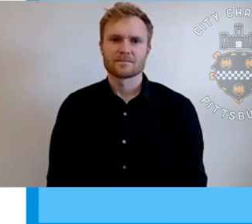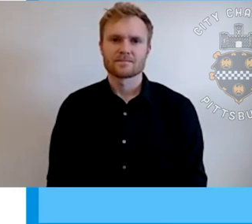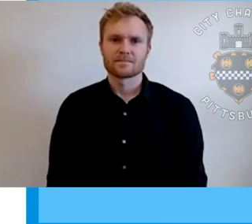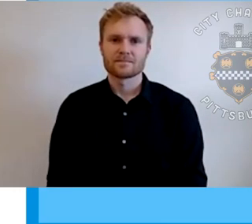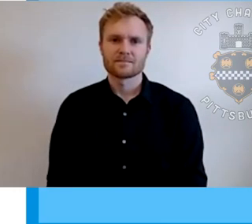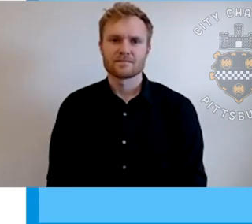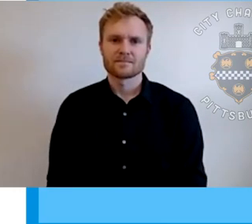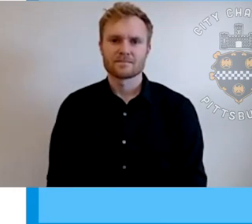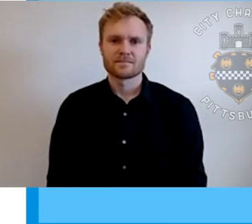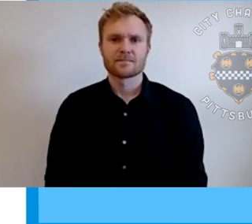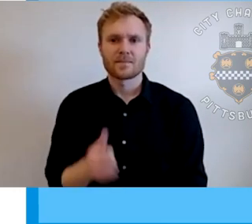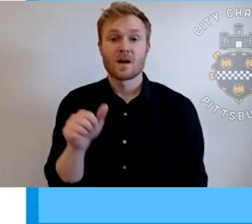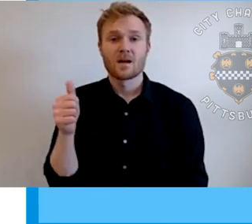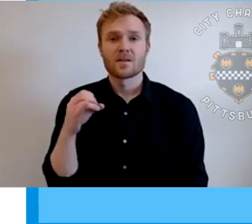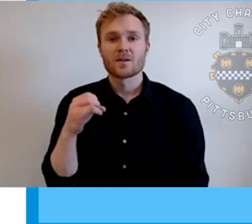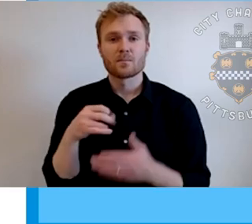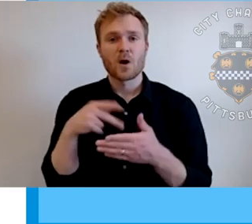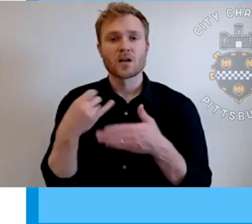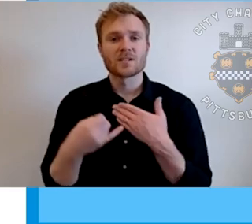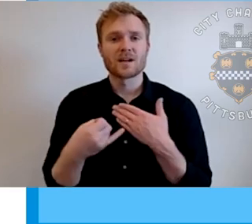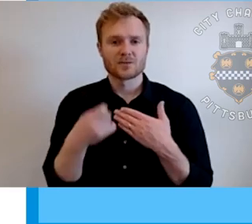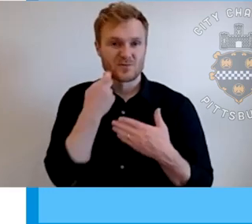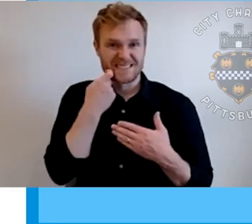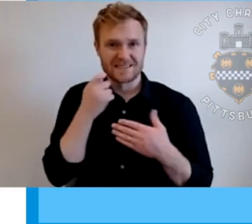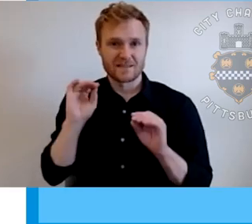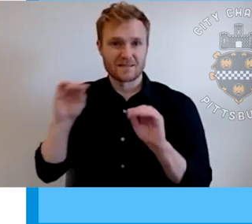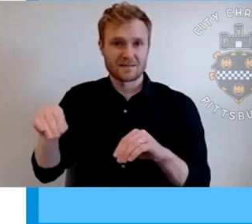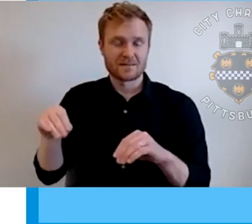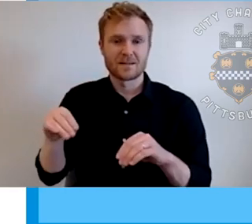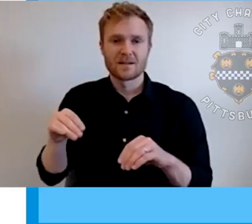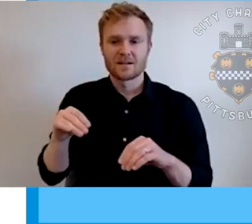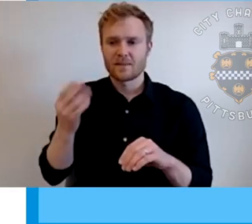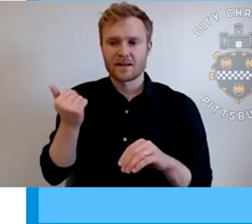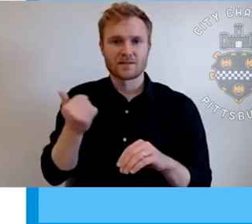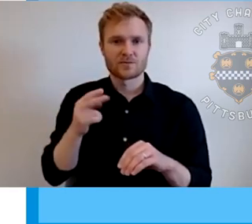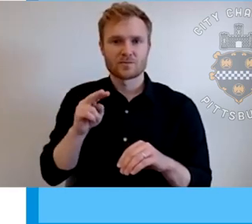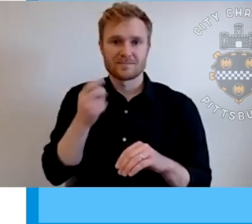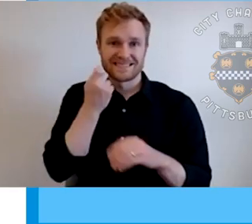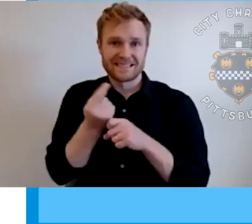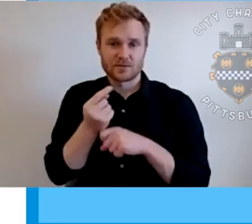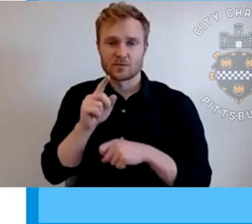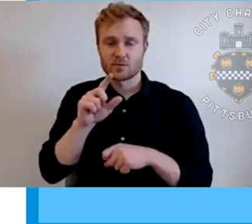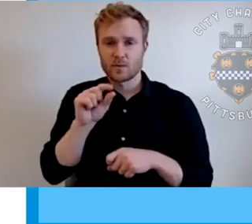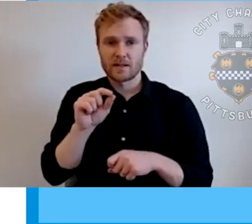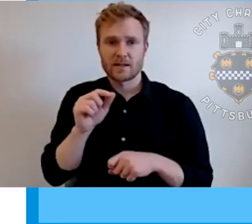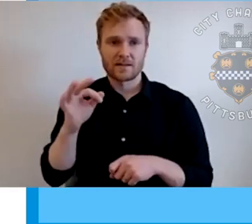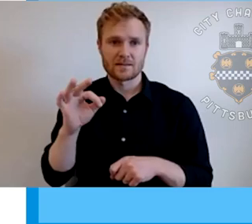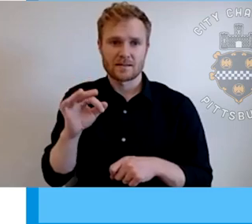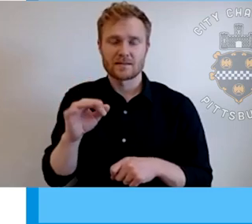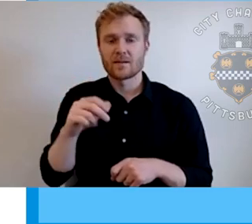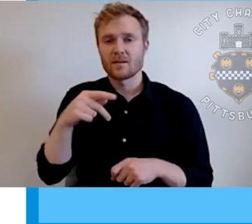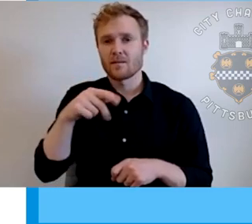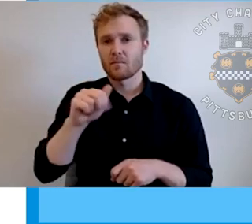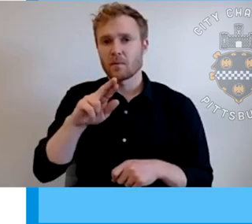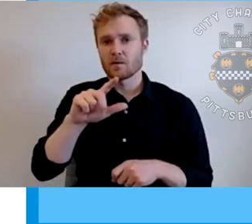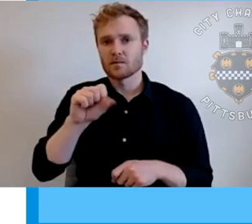Uh, another project that we recently completed in 2019, this was the Pulse and Spray Park. So again, we developed the scope in house. This